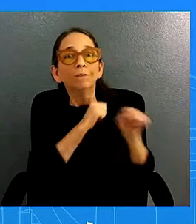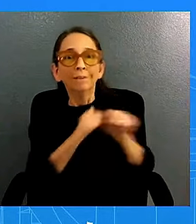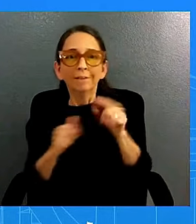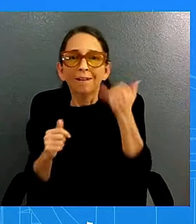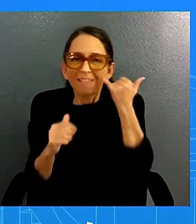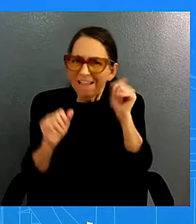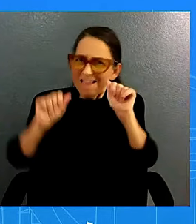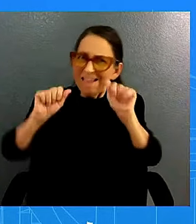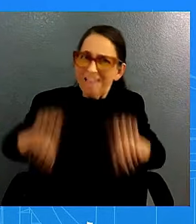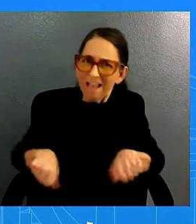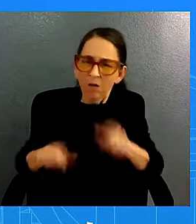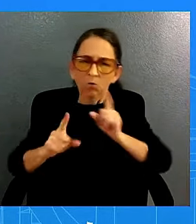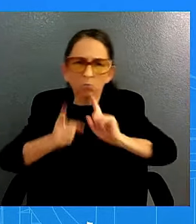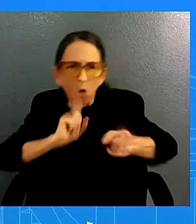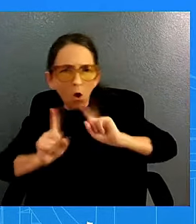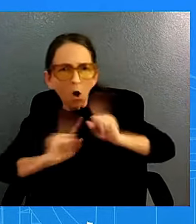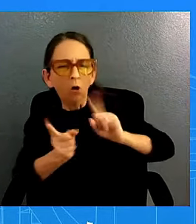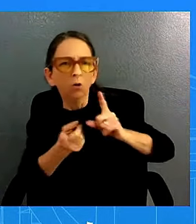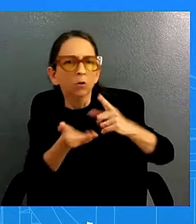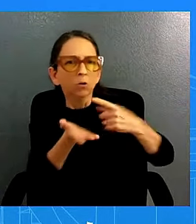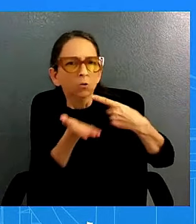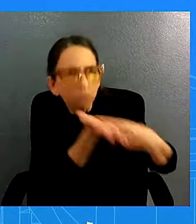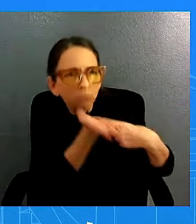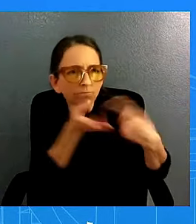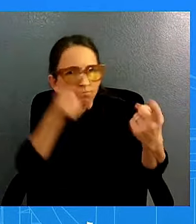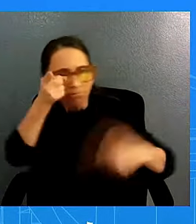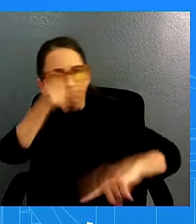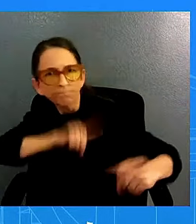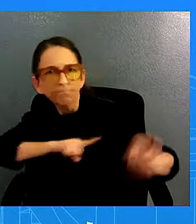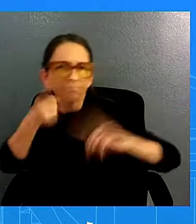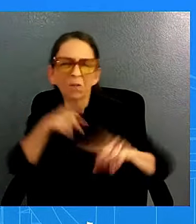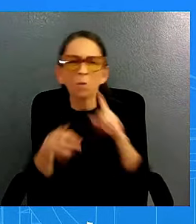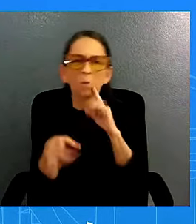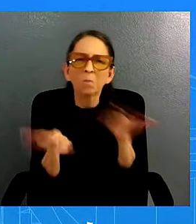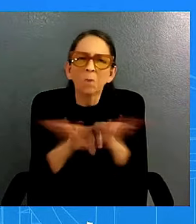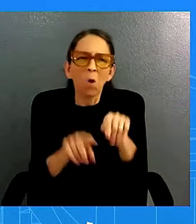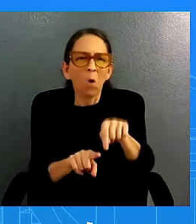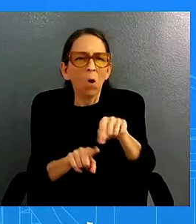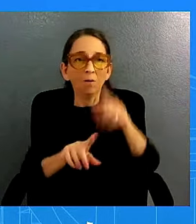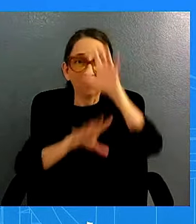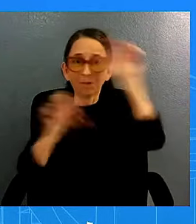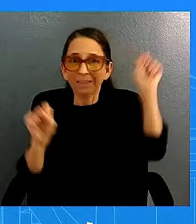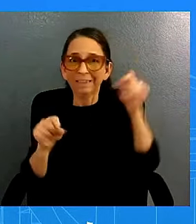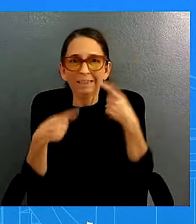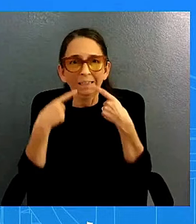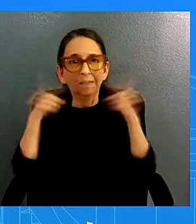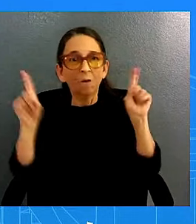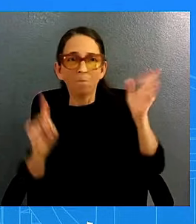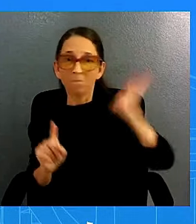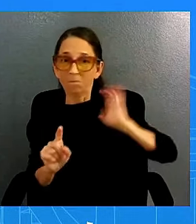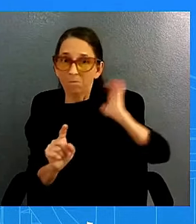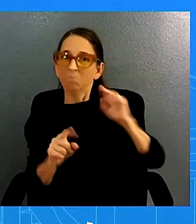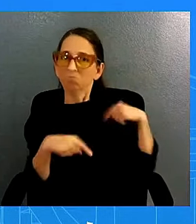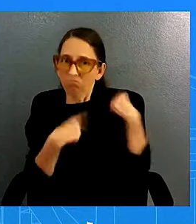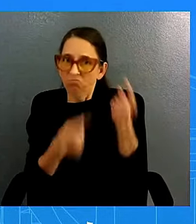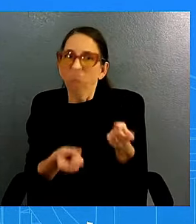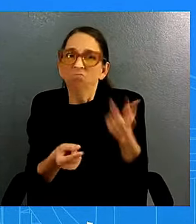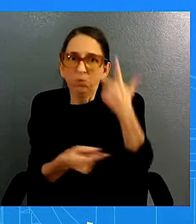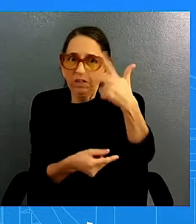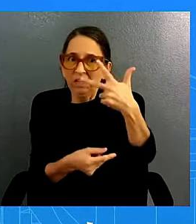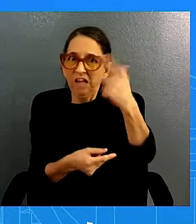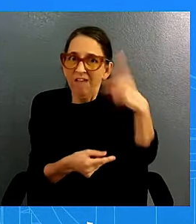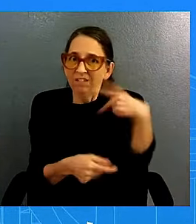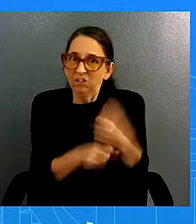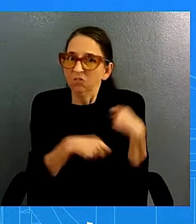is critical is key and the president has been successful in doing that in the past three and a half years so that's what he wants to see he